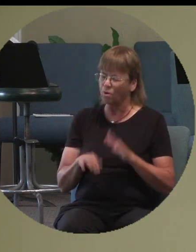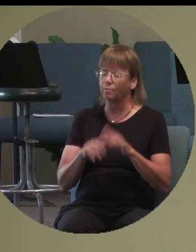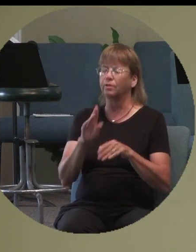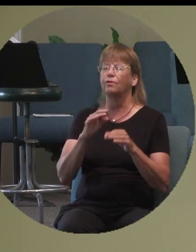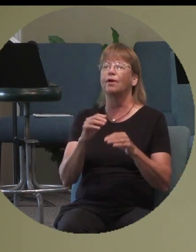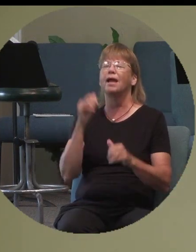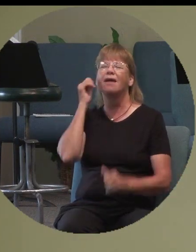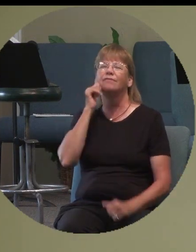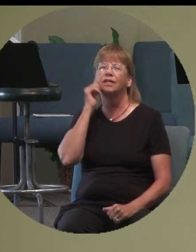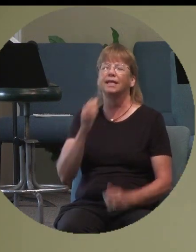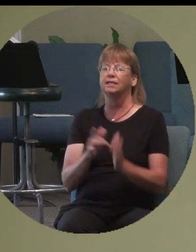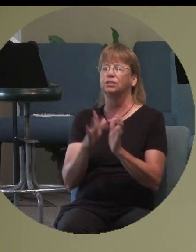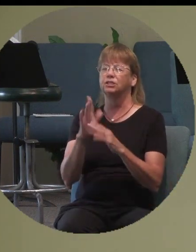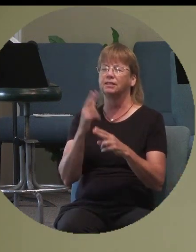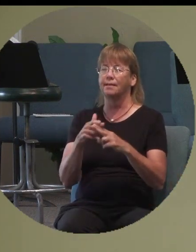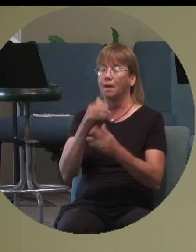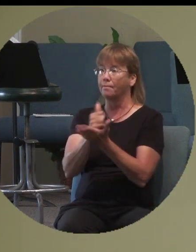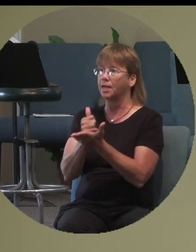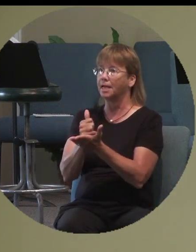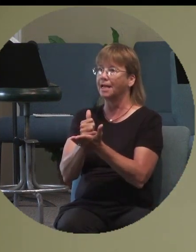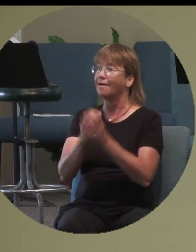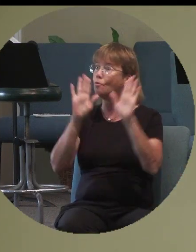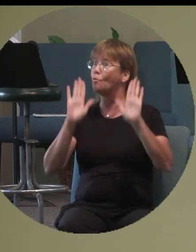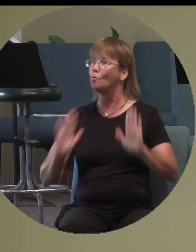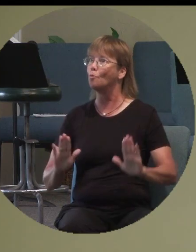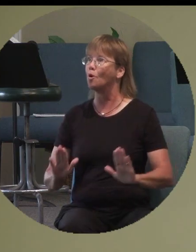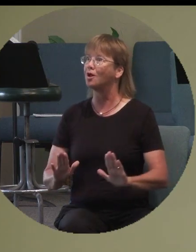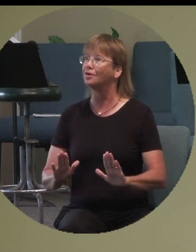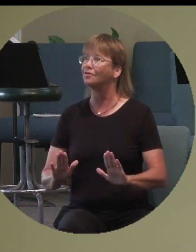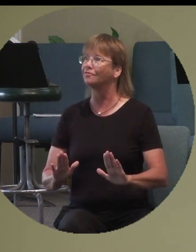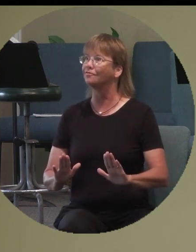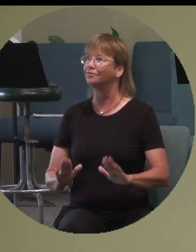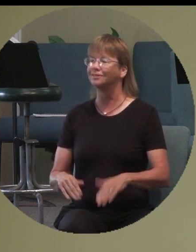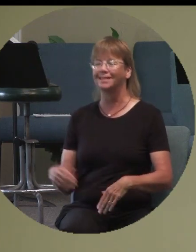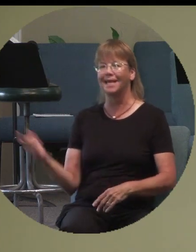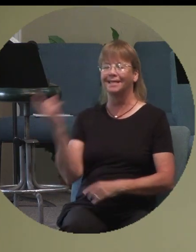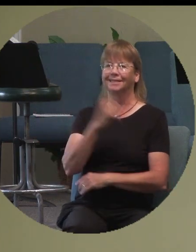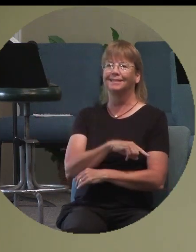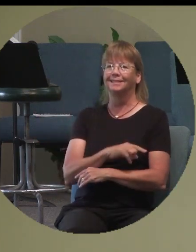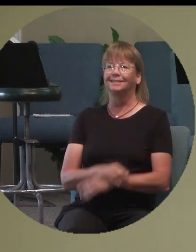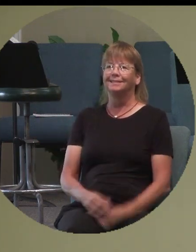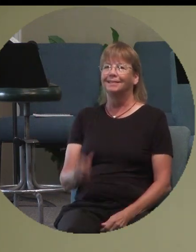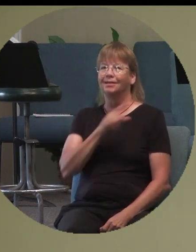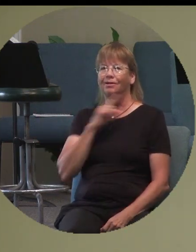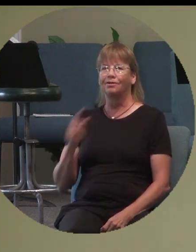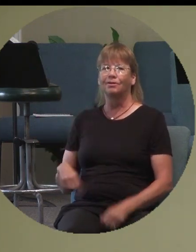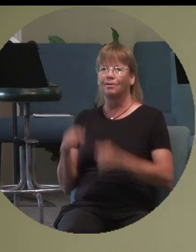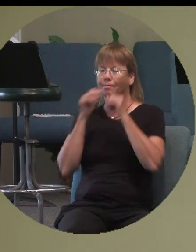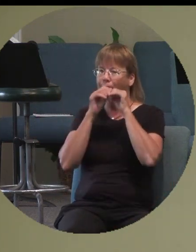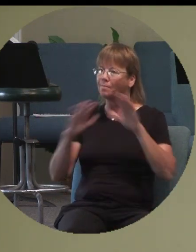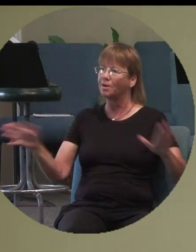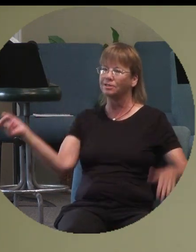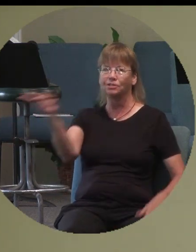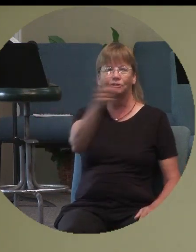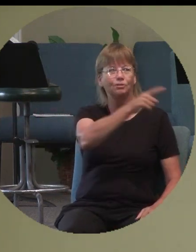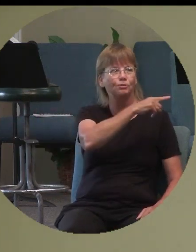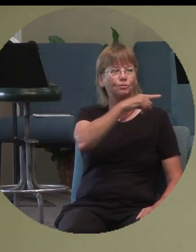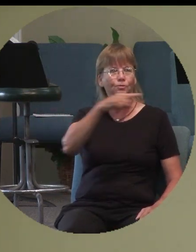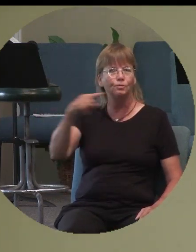name, amen. Have a wonderful afternoon. Lord bless you. Go ahead and put that down. Thank